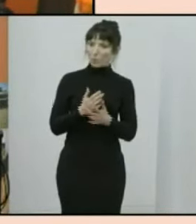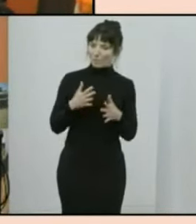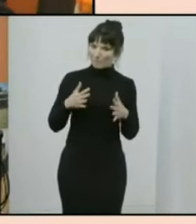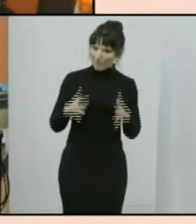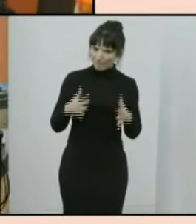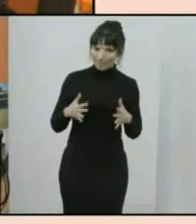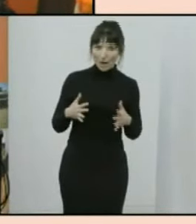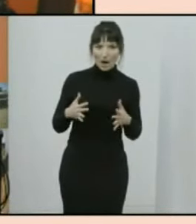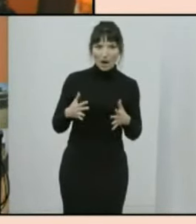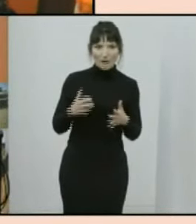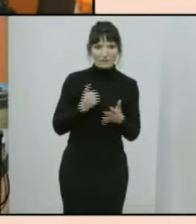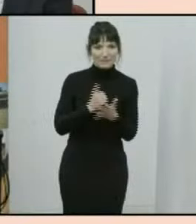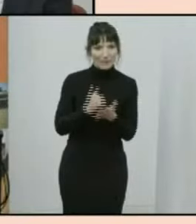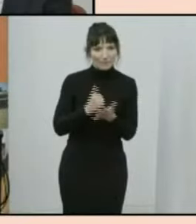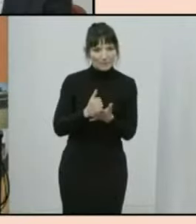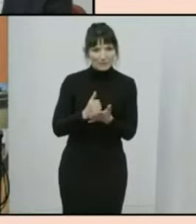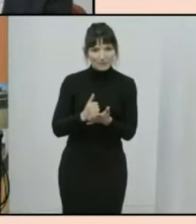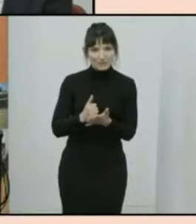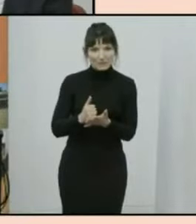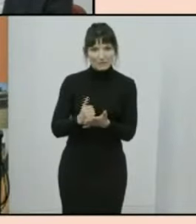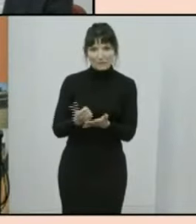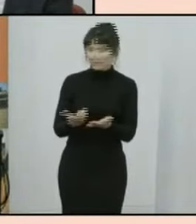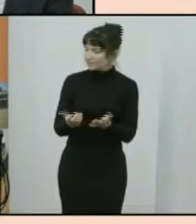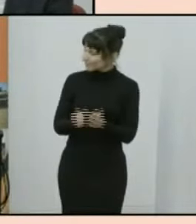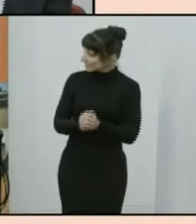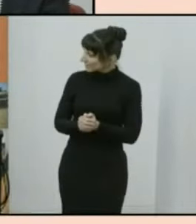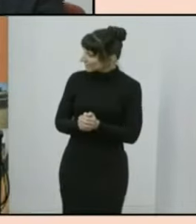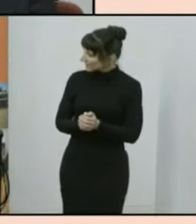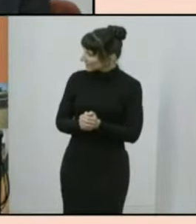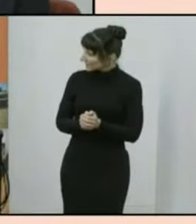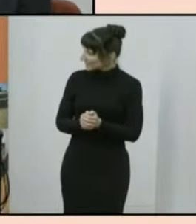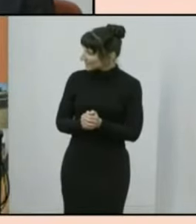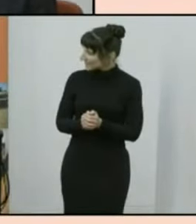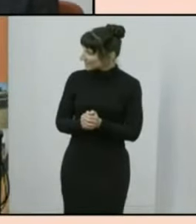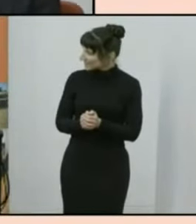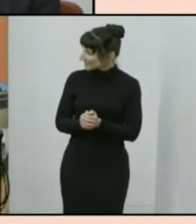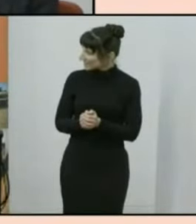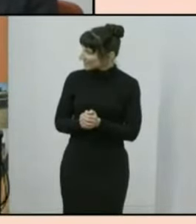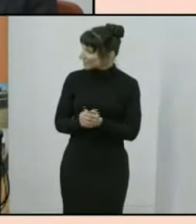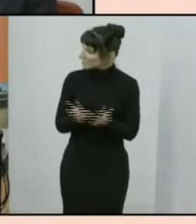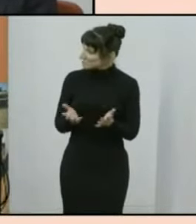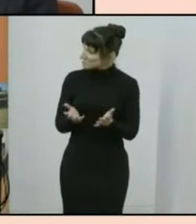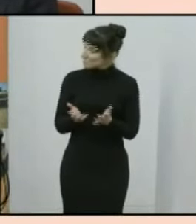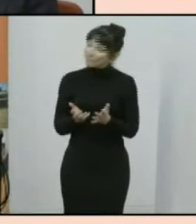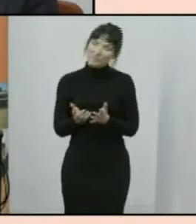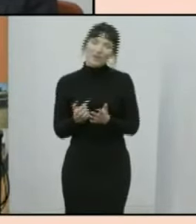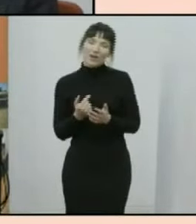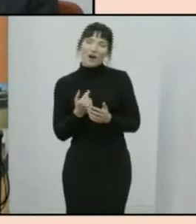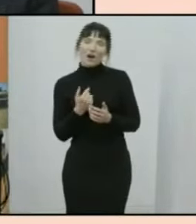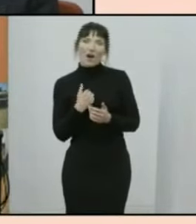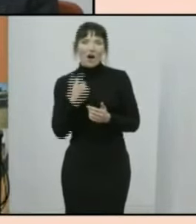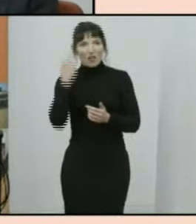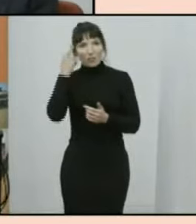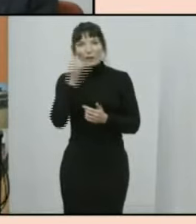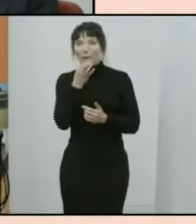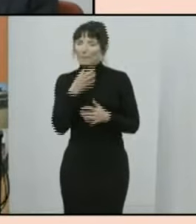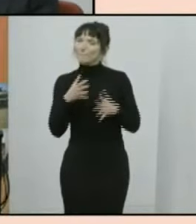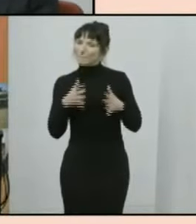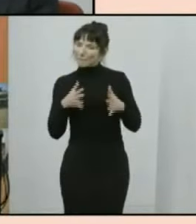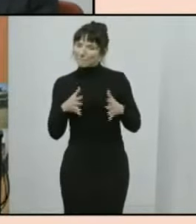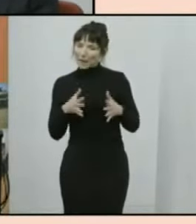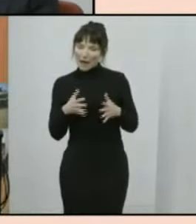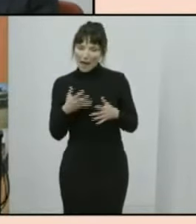perspective oh um look i i was i thought it was unusual that